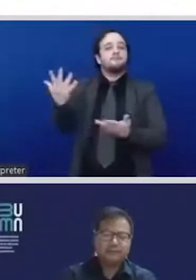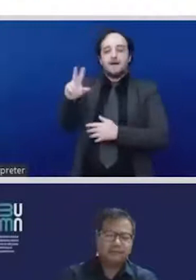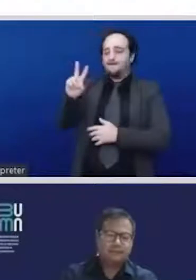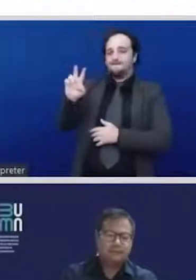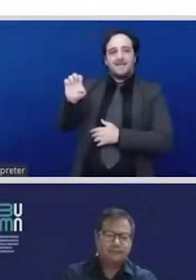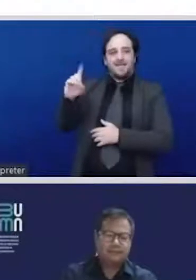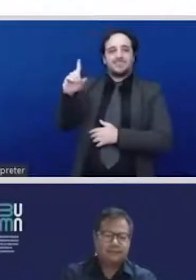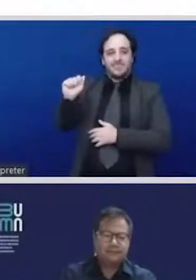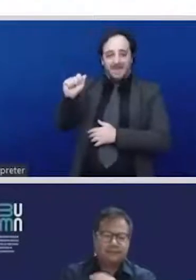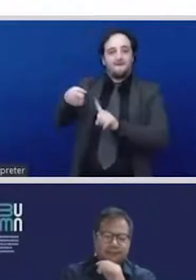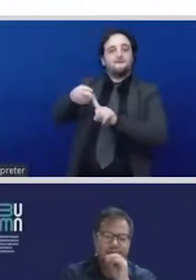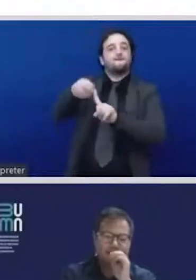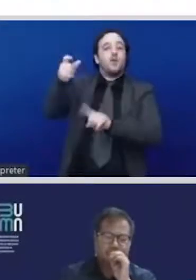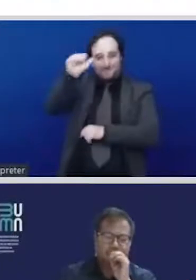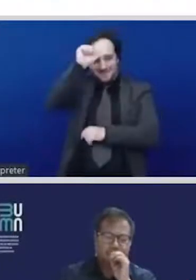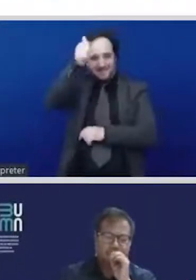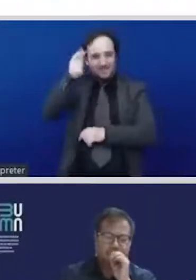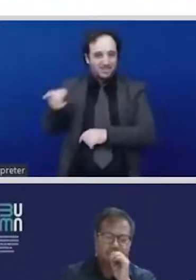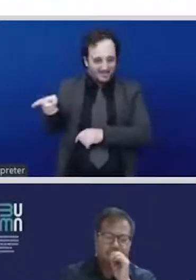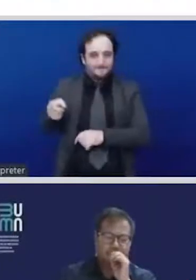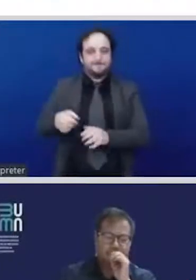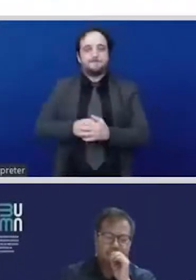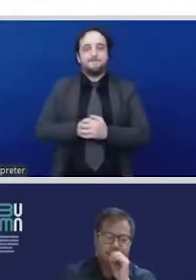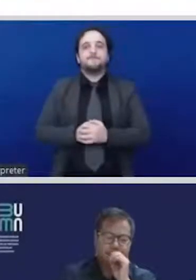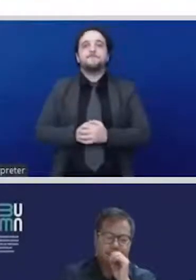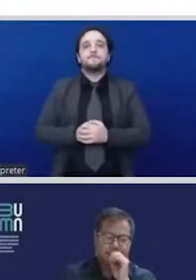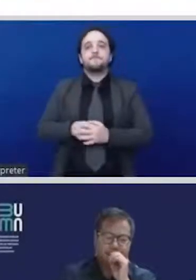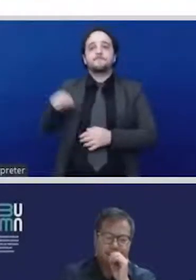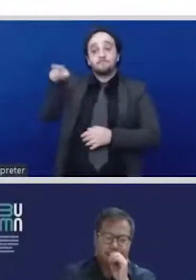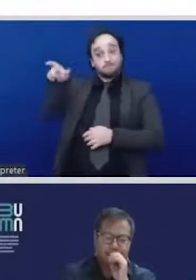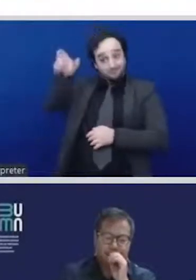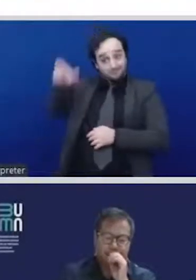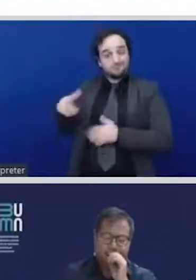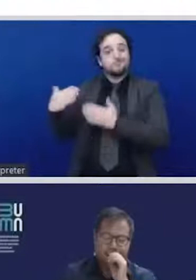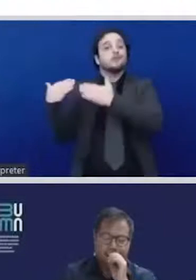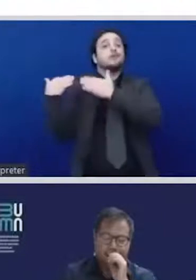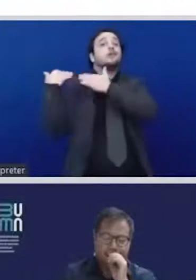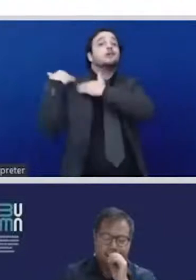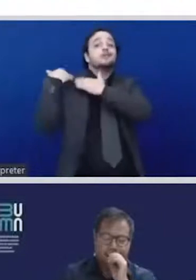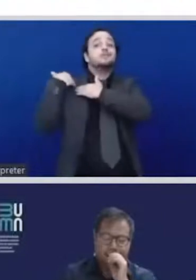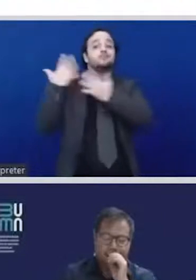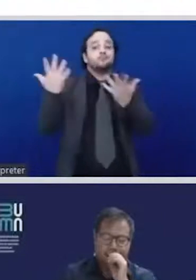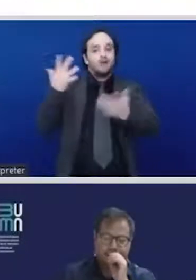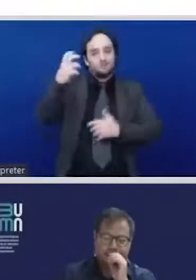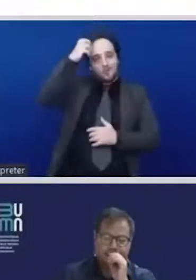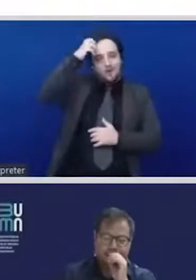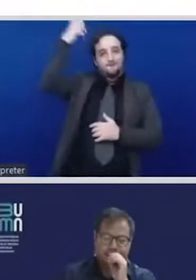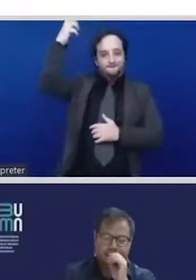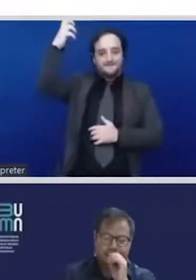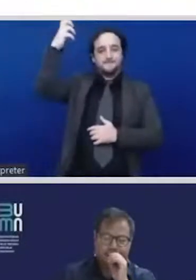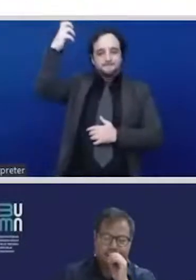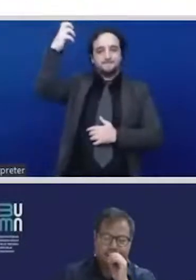the Hunger Project India and I'm sure that vast experience of, you know, what are the challenges, the current